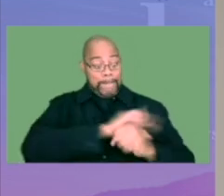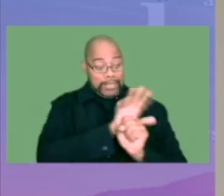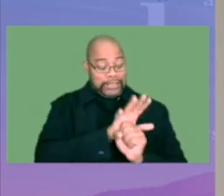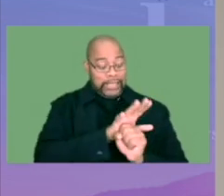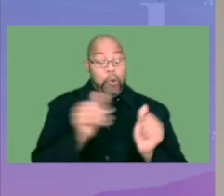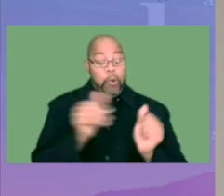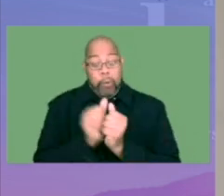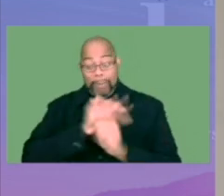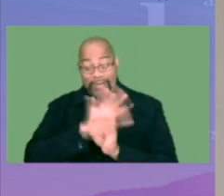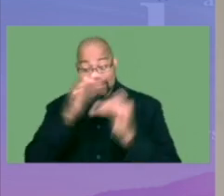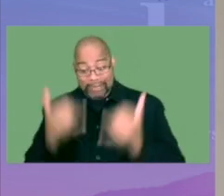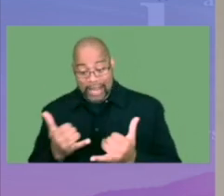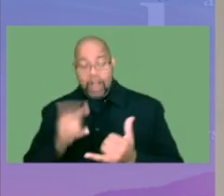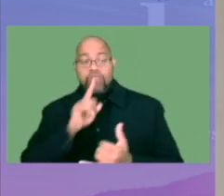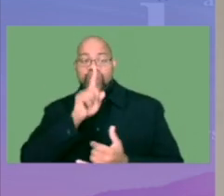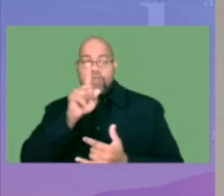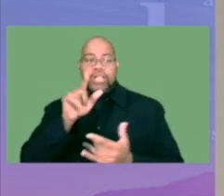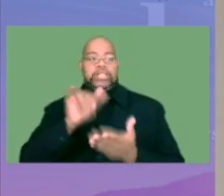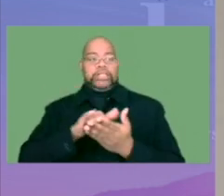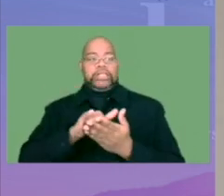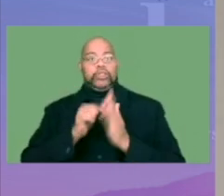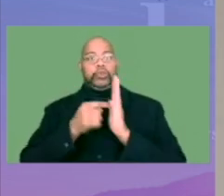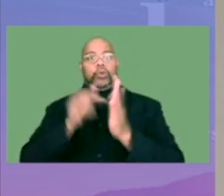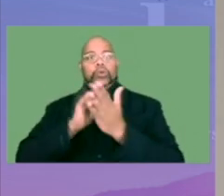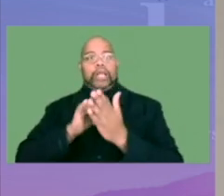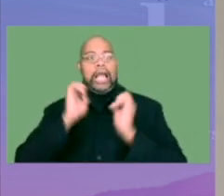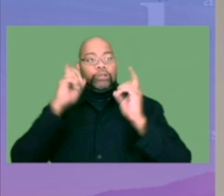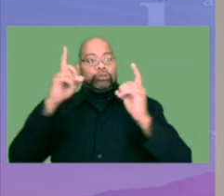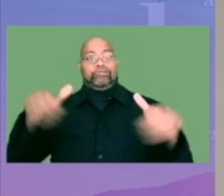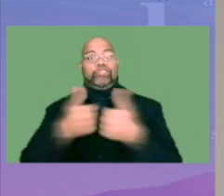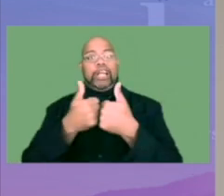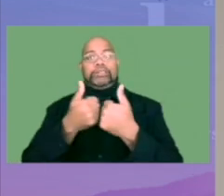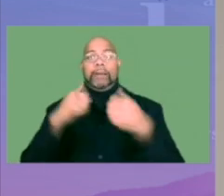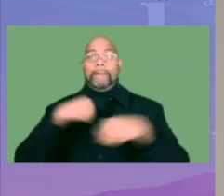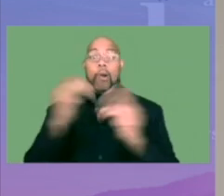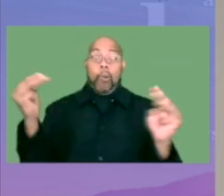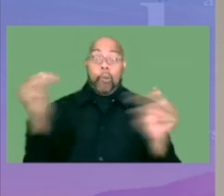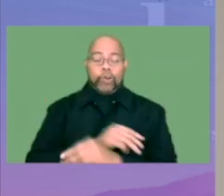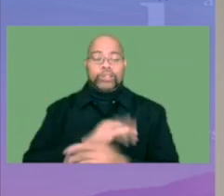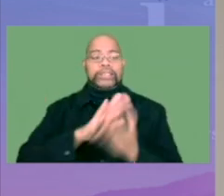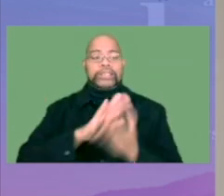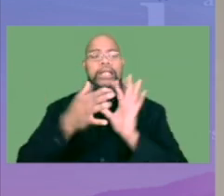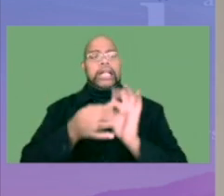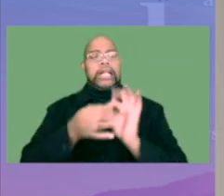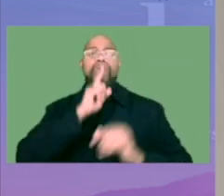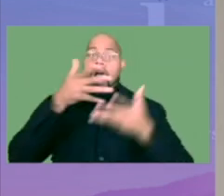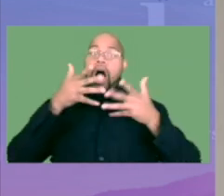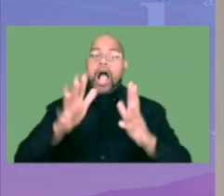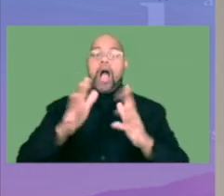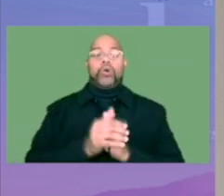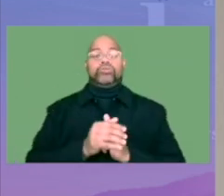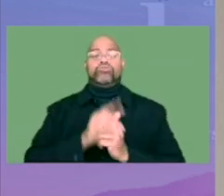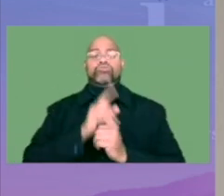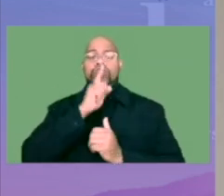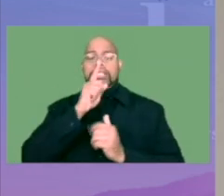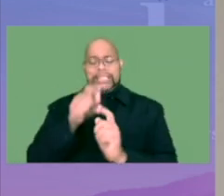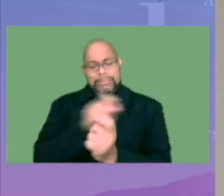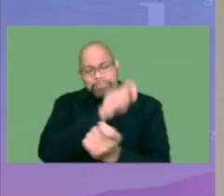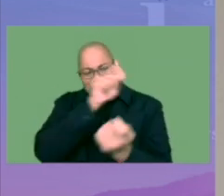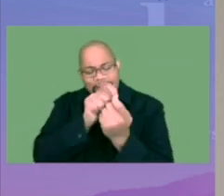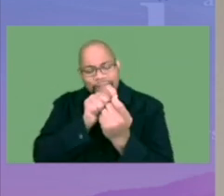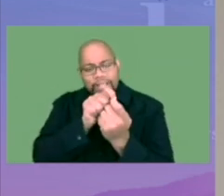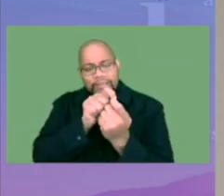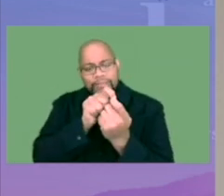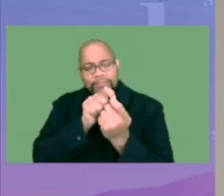-pandemic, with the pandemic, it's only perpetuated those ongoing educational challenges. So CityConnects really allows a really